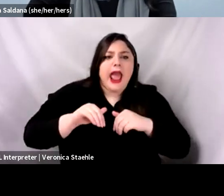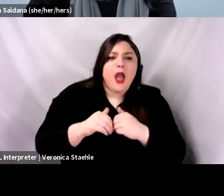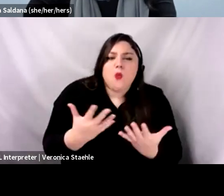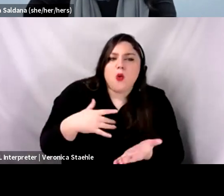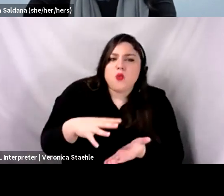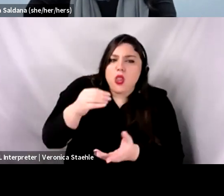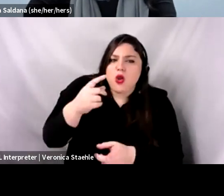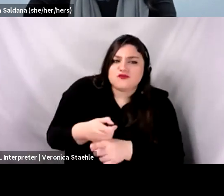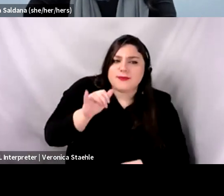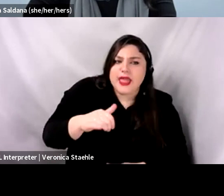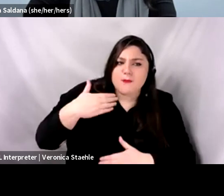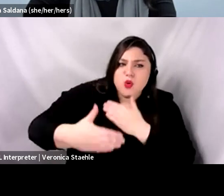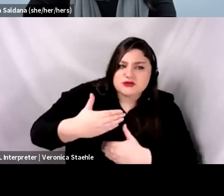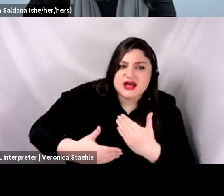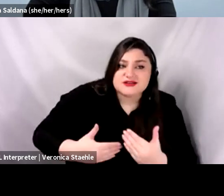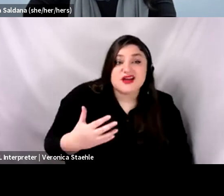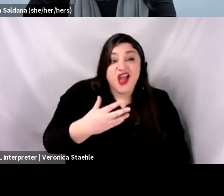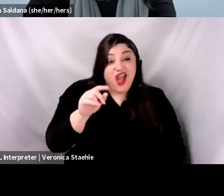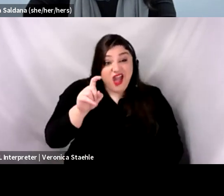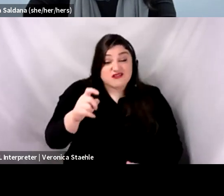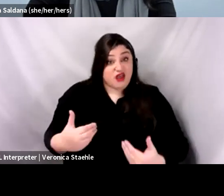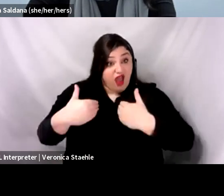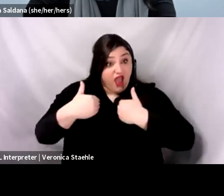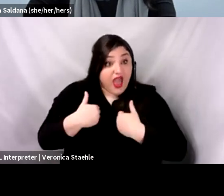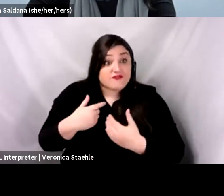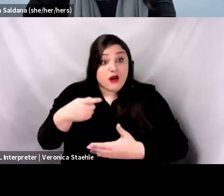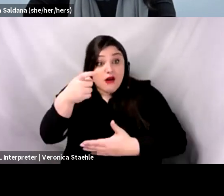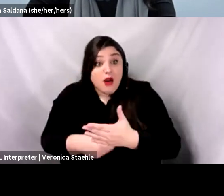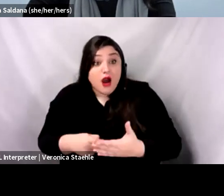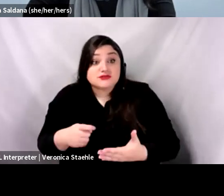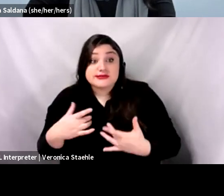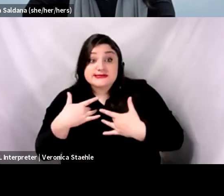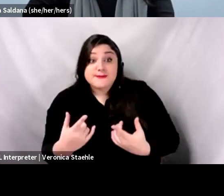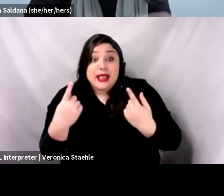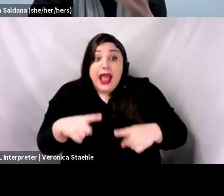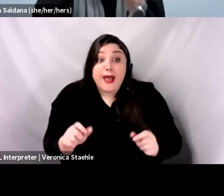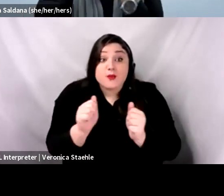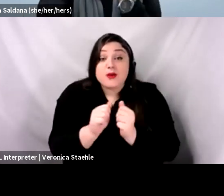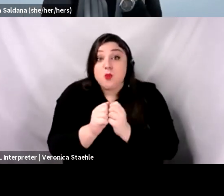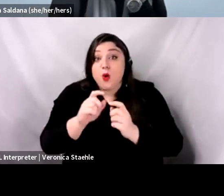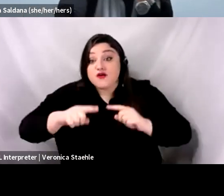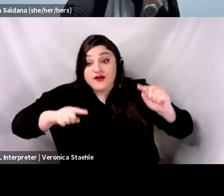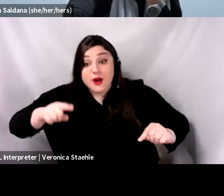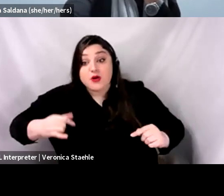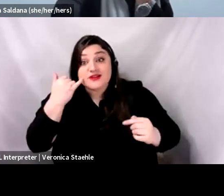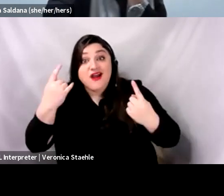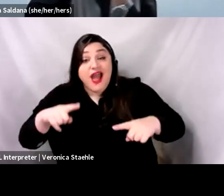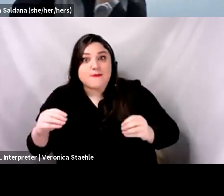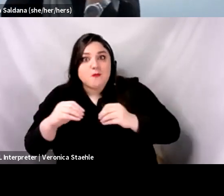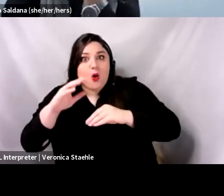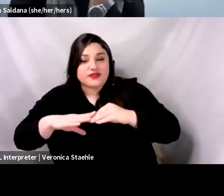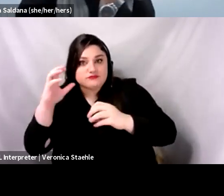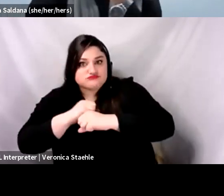somebody else for, um, any examples outside of healthcare? So perhaps if, if there are